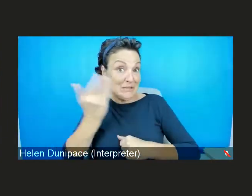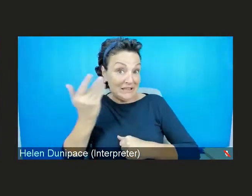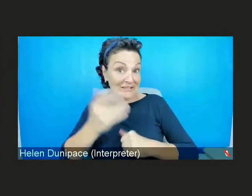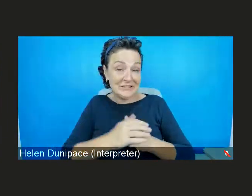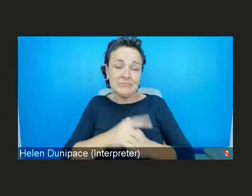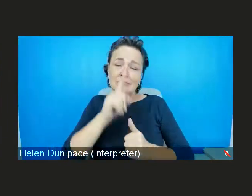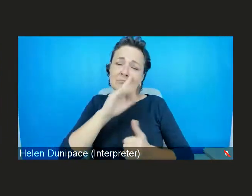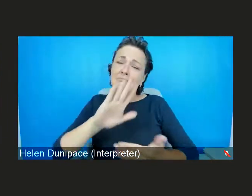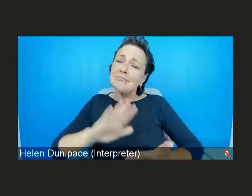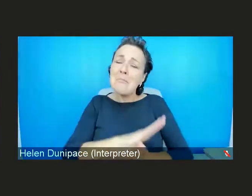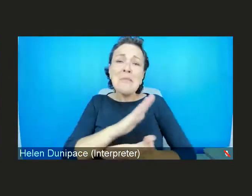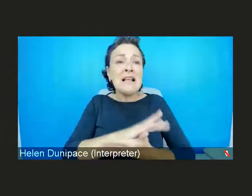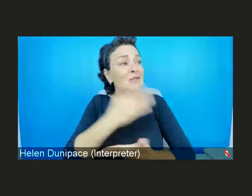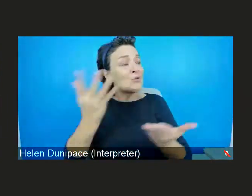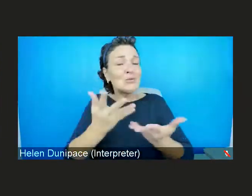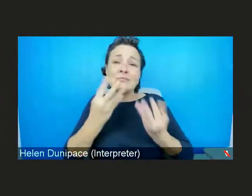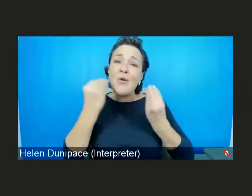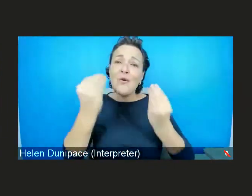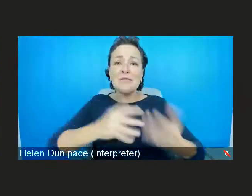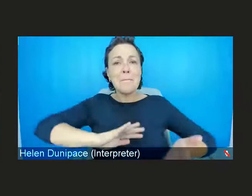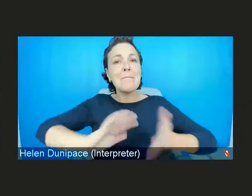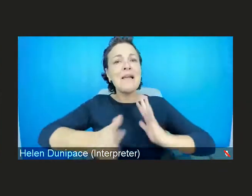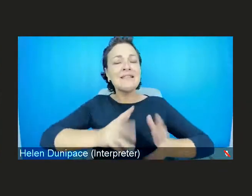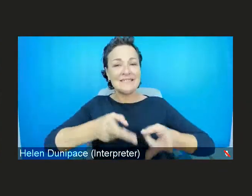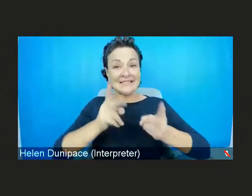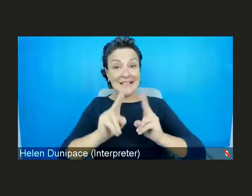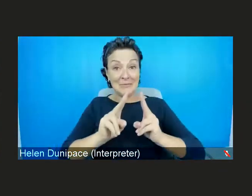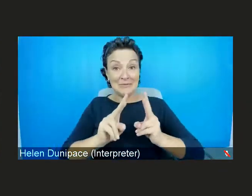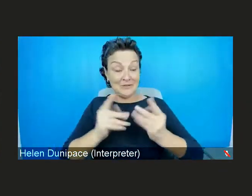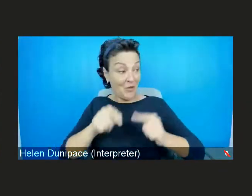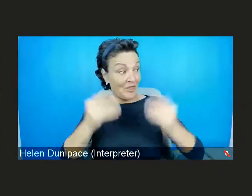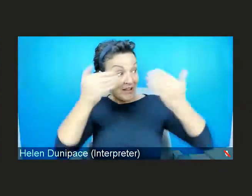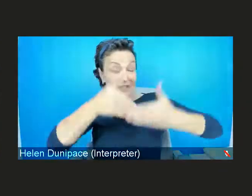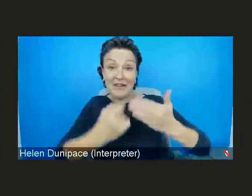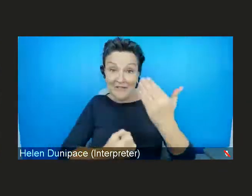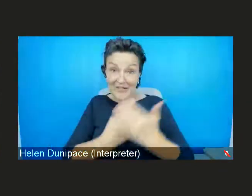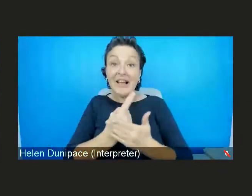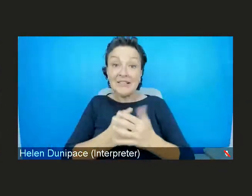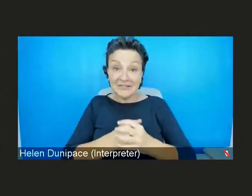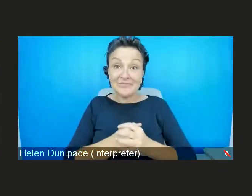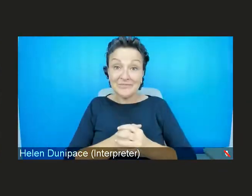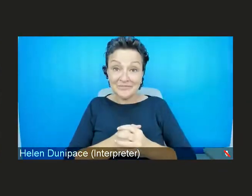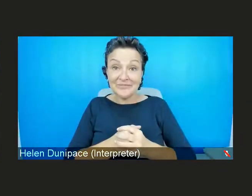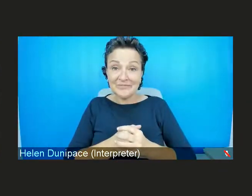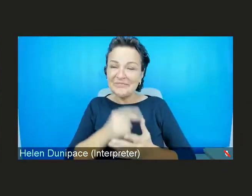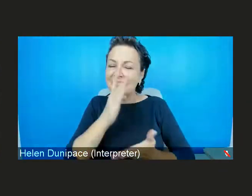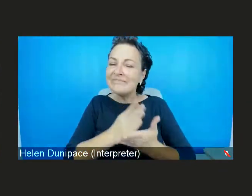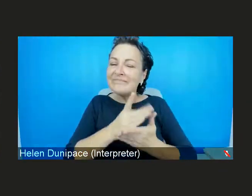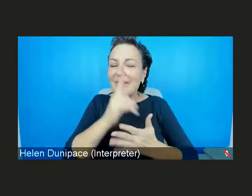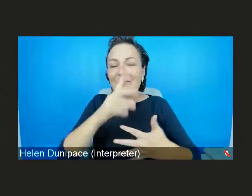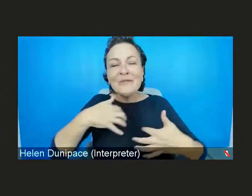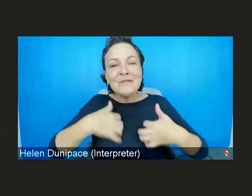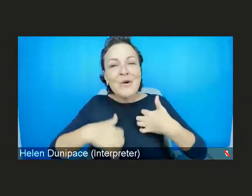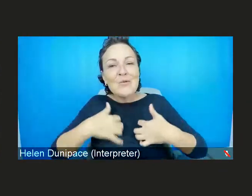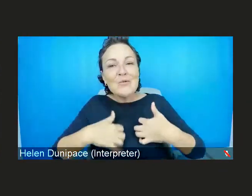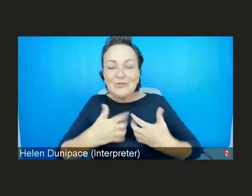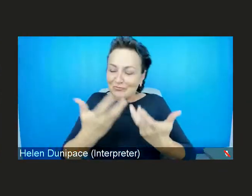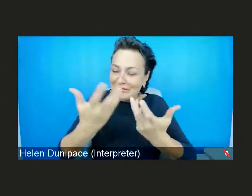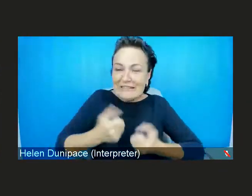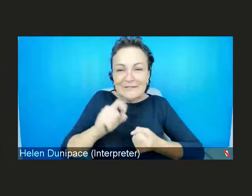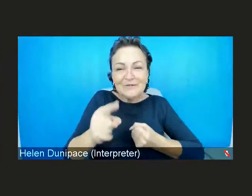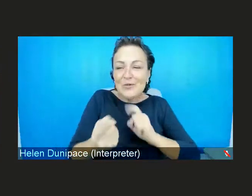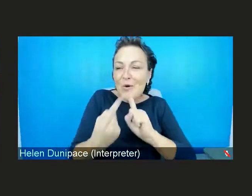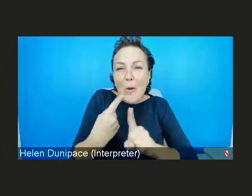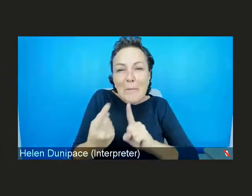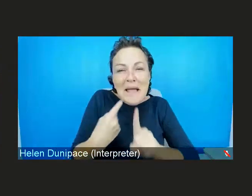offer BSL interpretation for this evening's event, and we're looking forward to receiving all your questions and